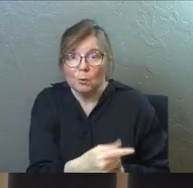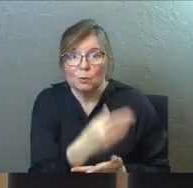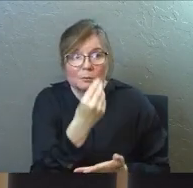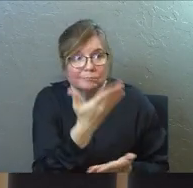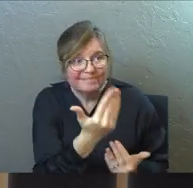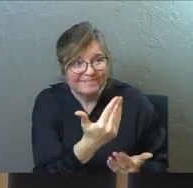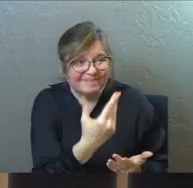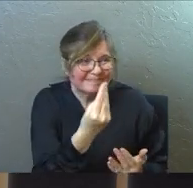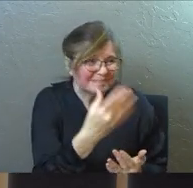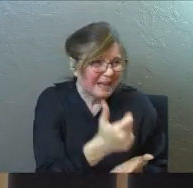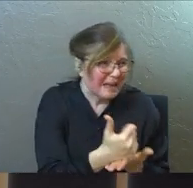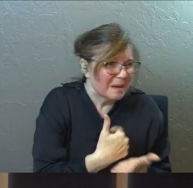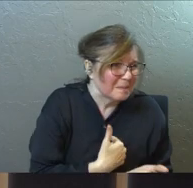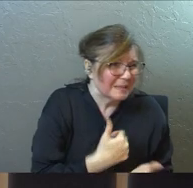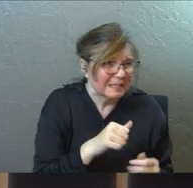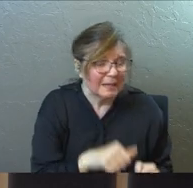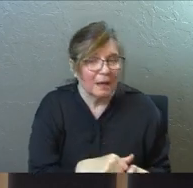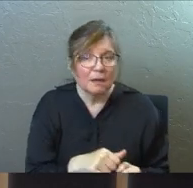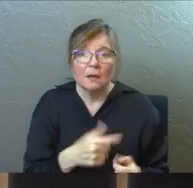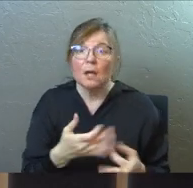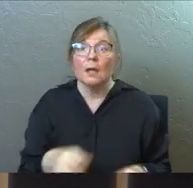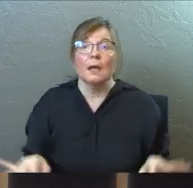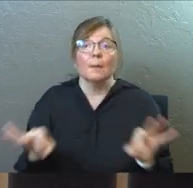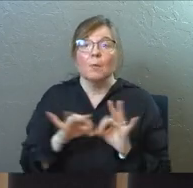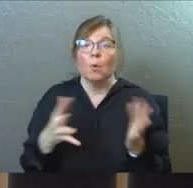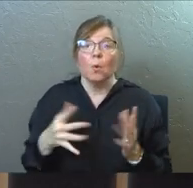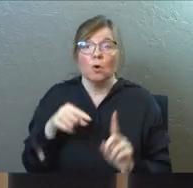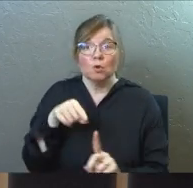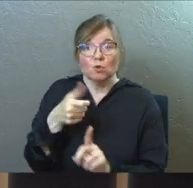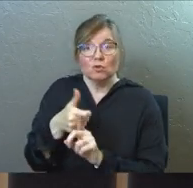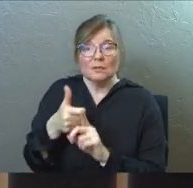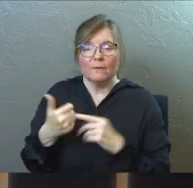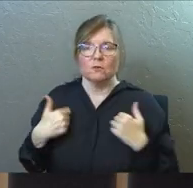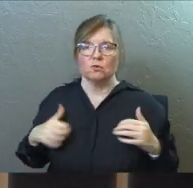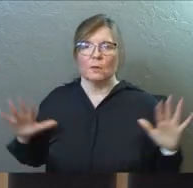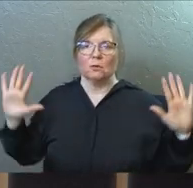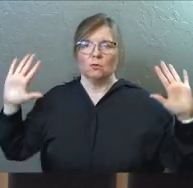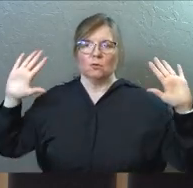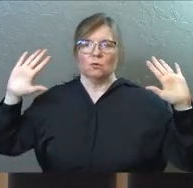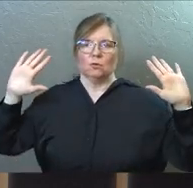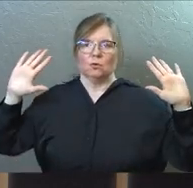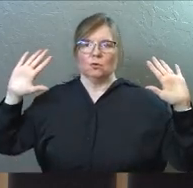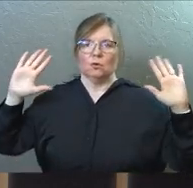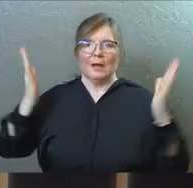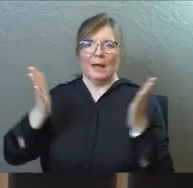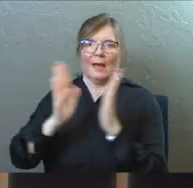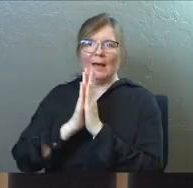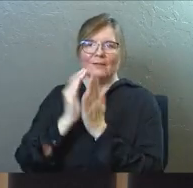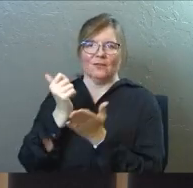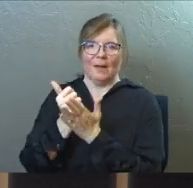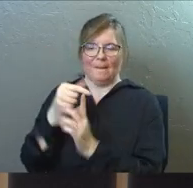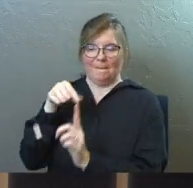What's important is that you surrender. That's you putting up the sail. Why you guys stand up?